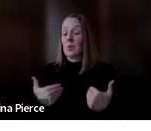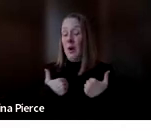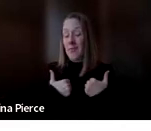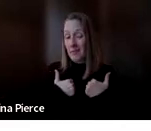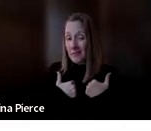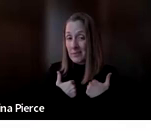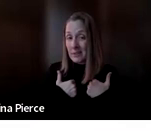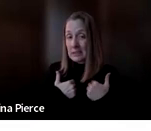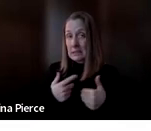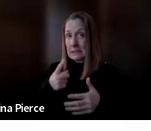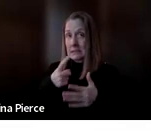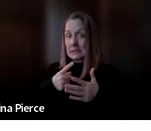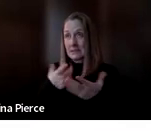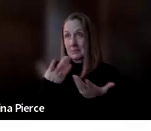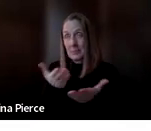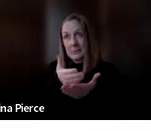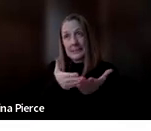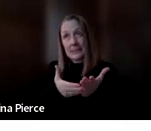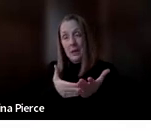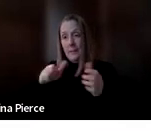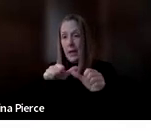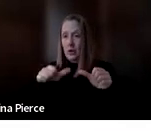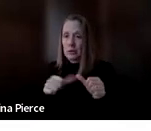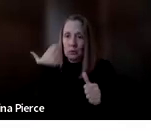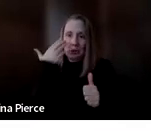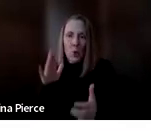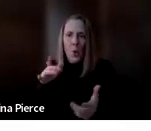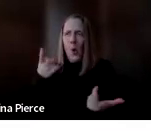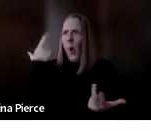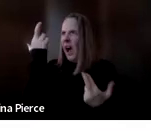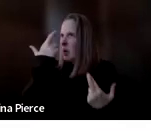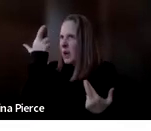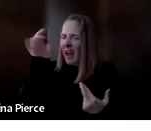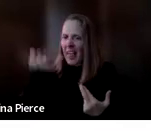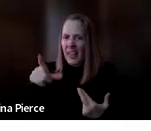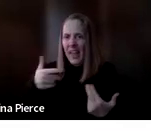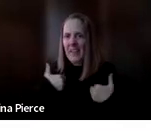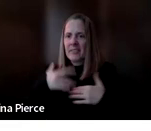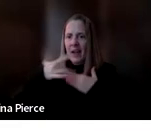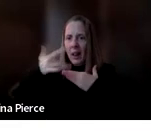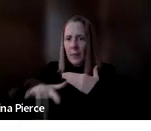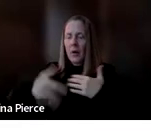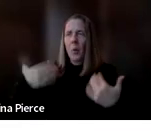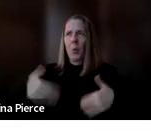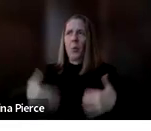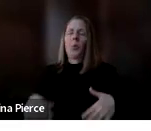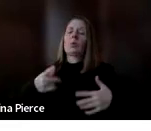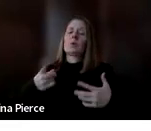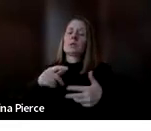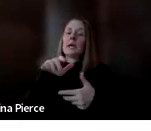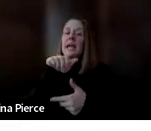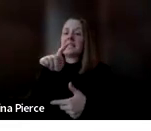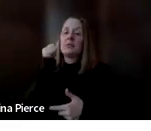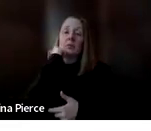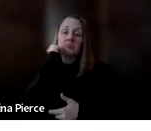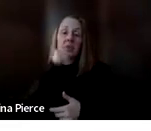of at that you don't realize um where there are things available and the cool thing is there's new things available all the time so we have at for daily